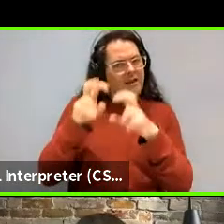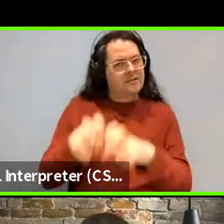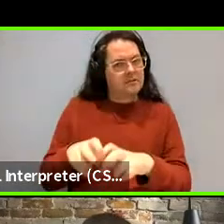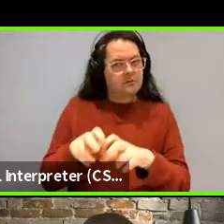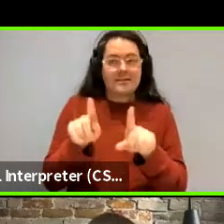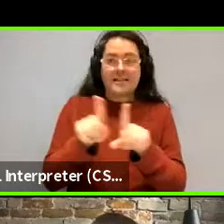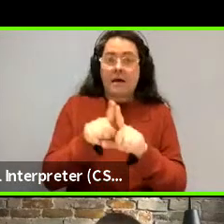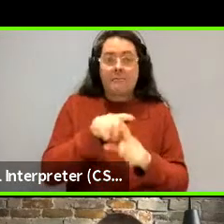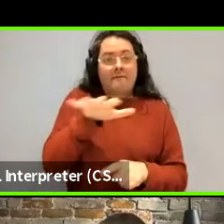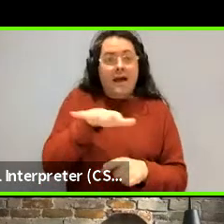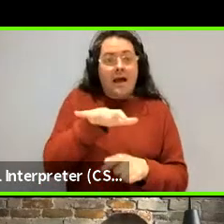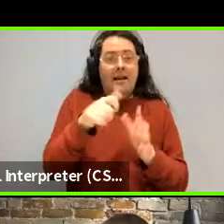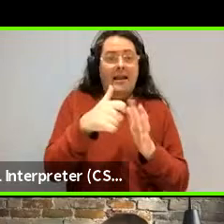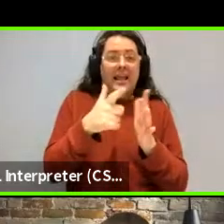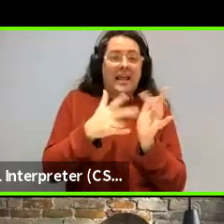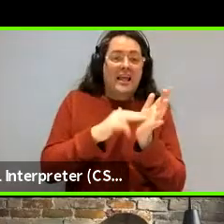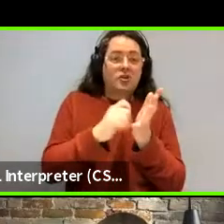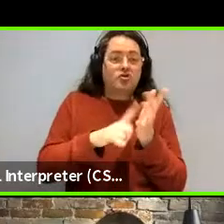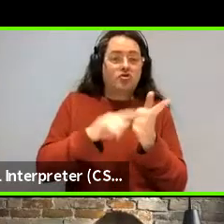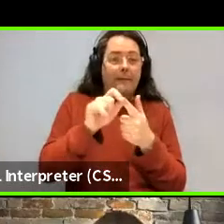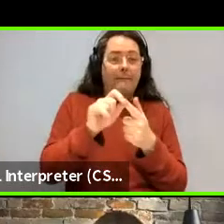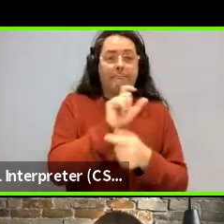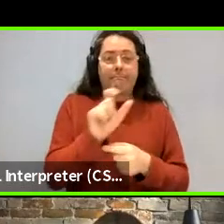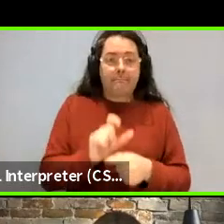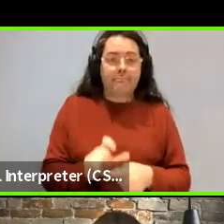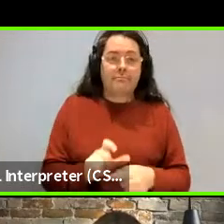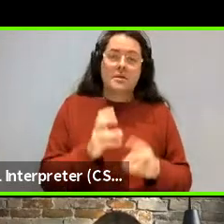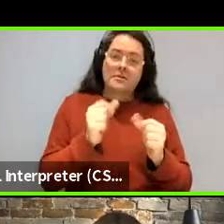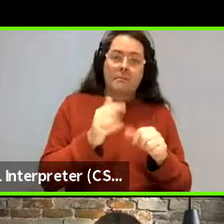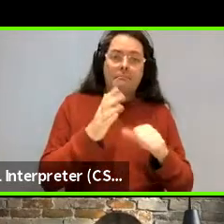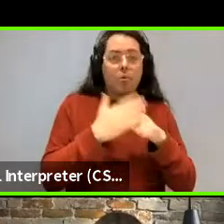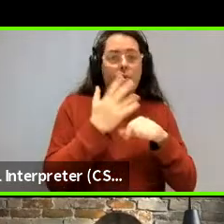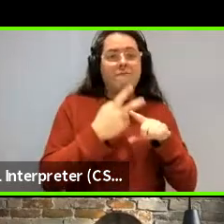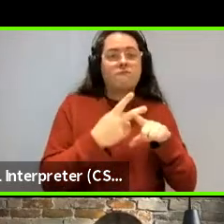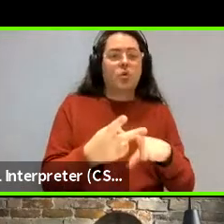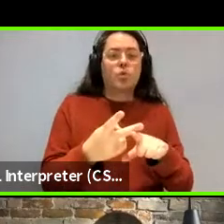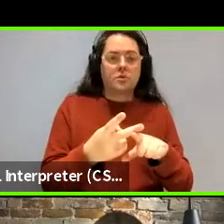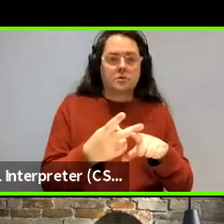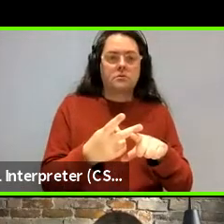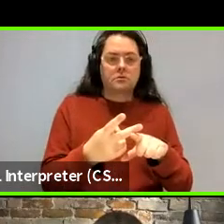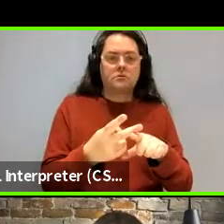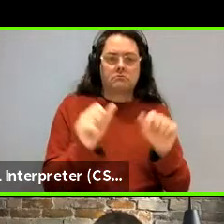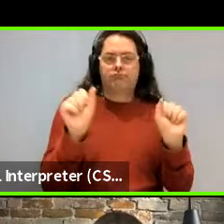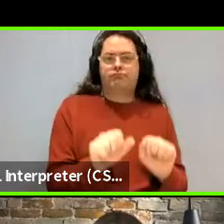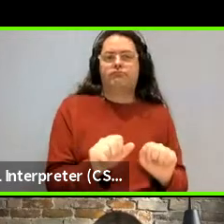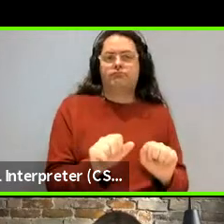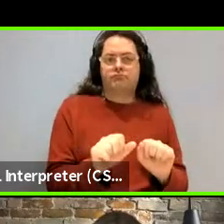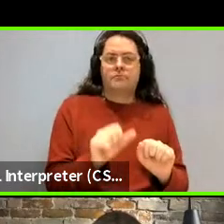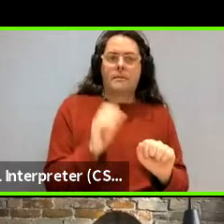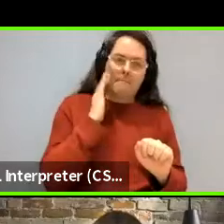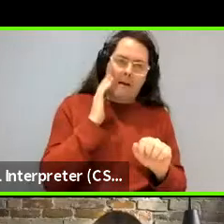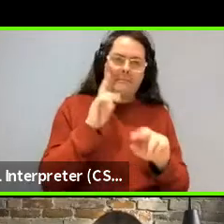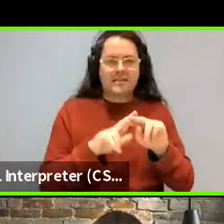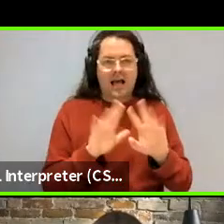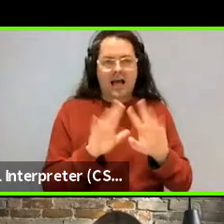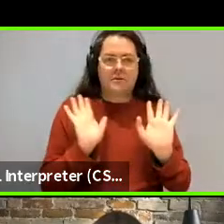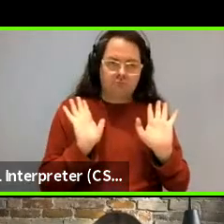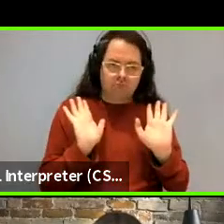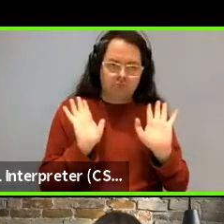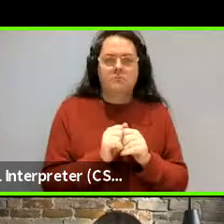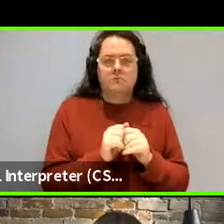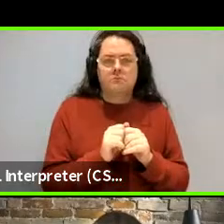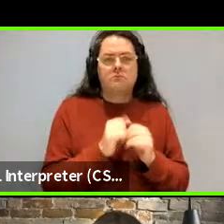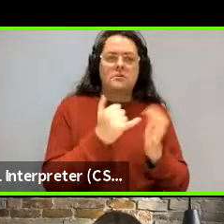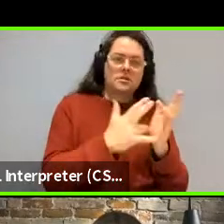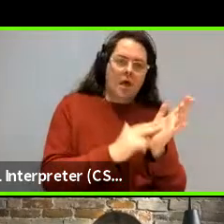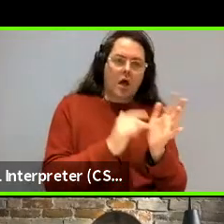example, you know, they, uh, you know, the more frequent kinship terms are, uh, the shorter ones like mom and dad and, and son